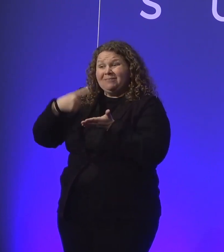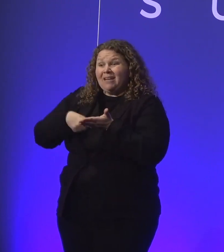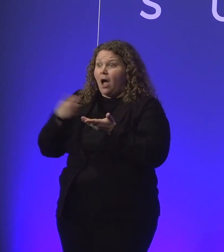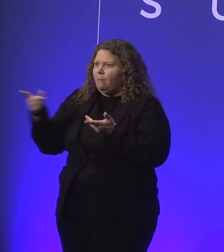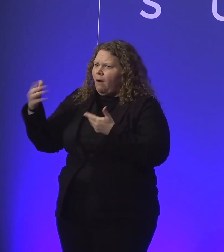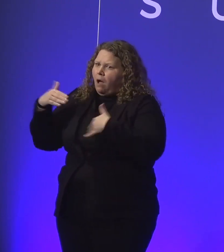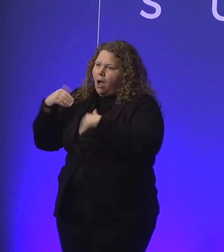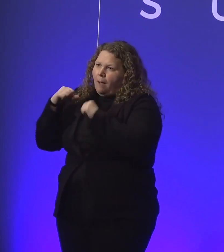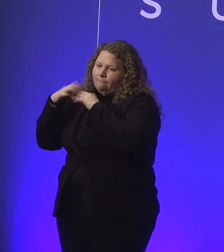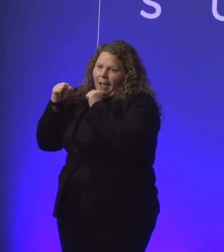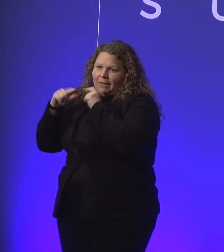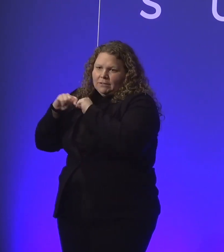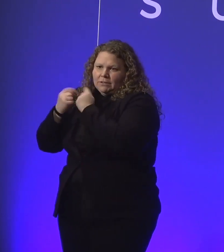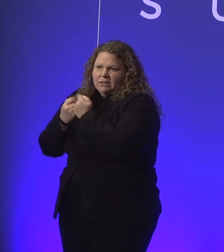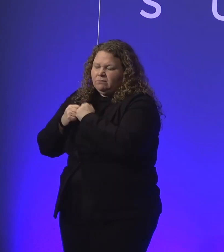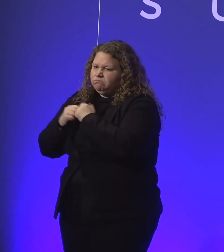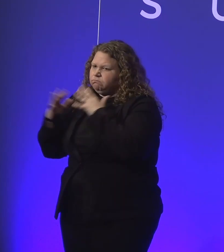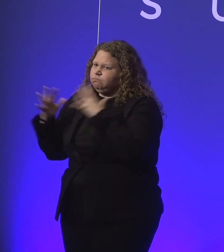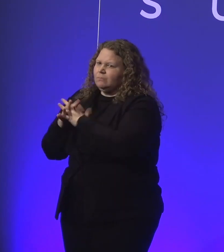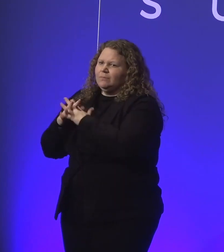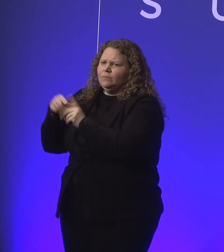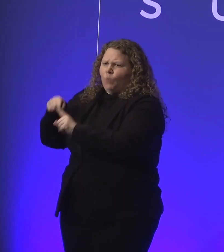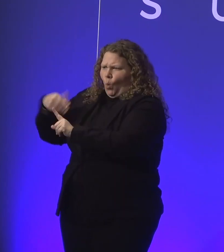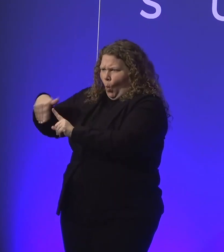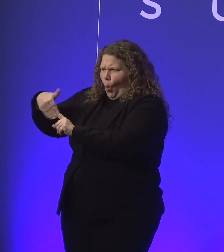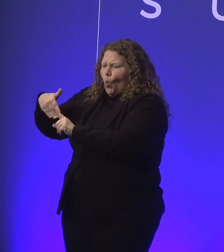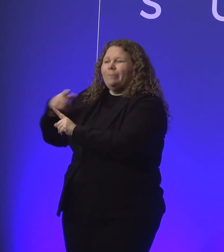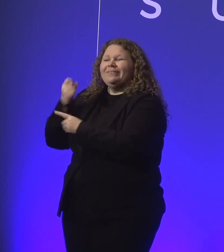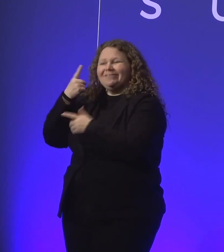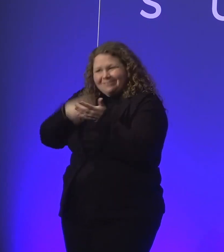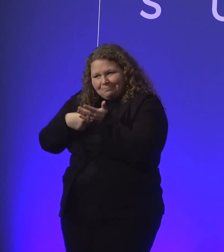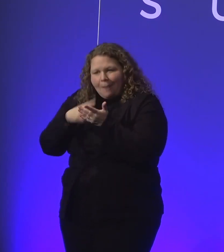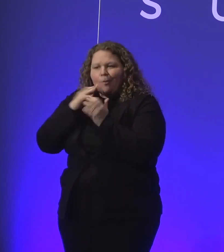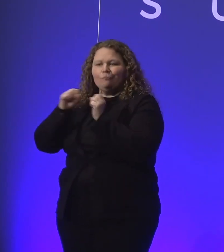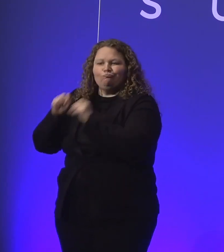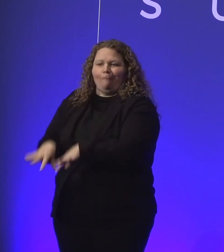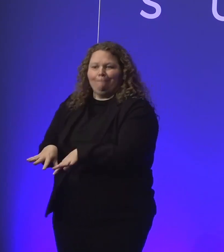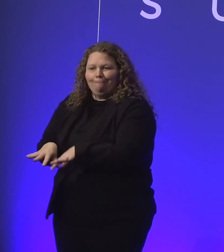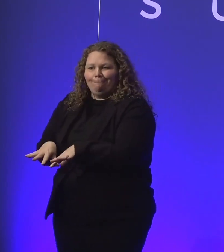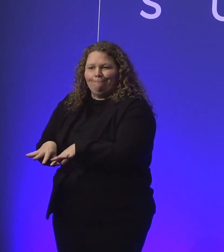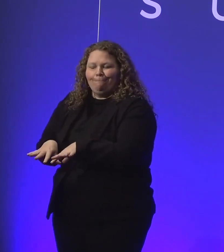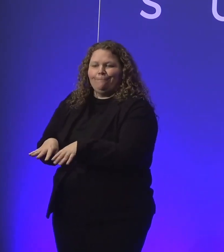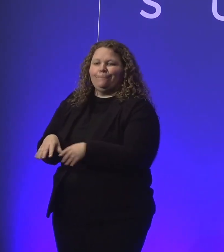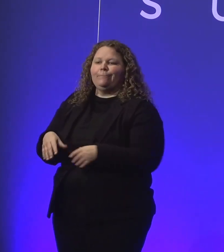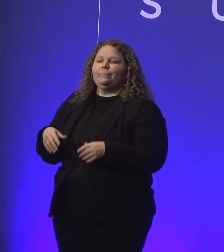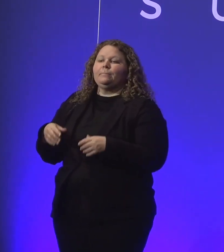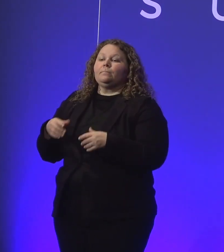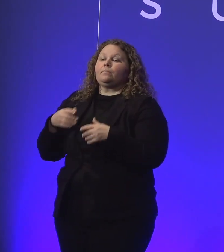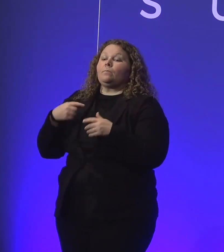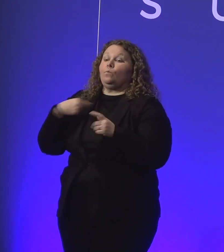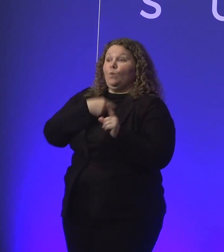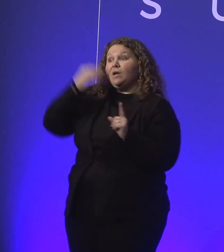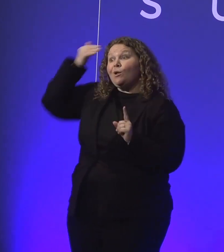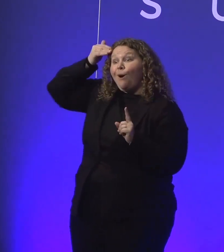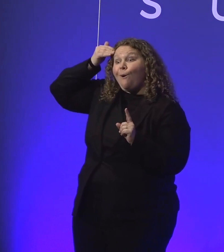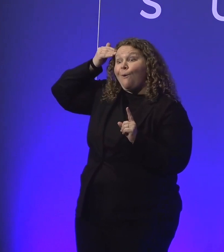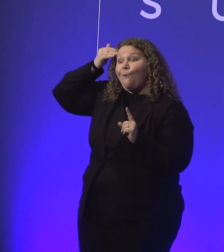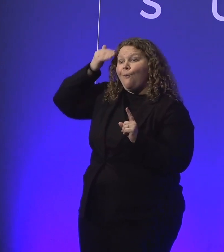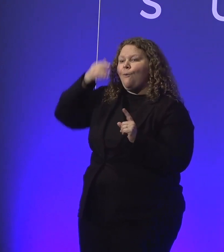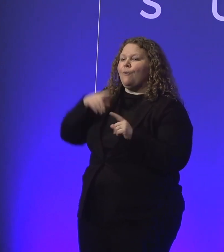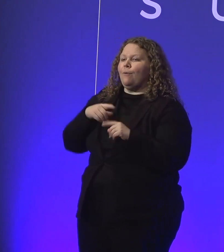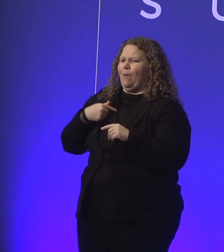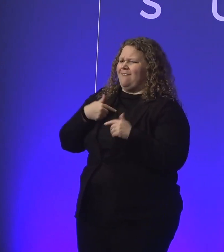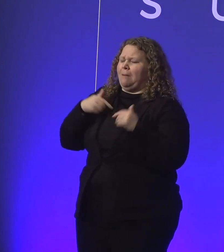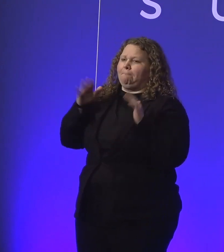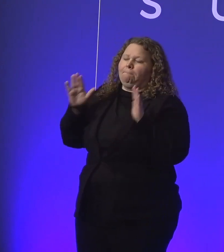That's absolutely clear. But everything's, you know, we know because we got amazing feedback from the community